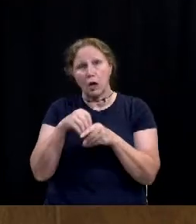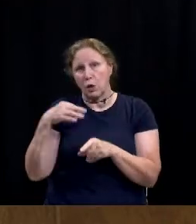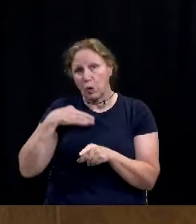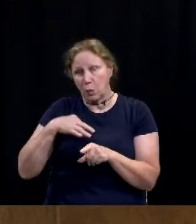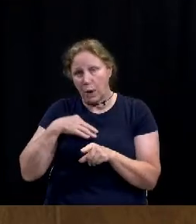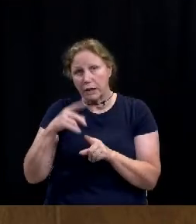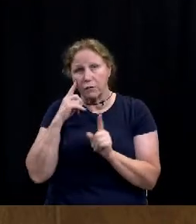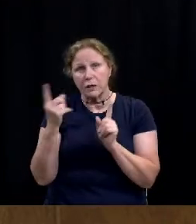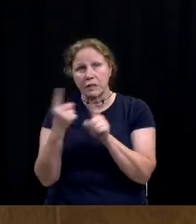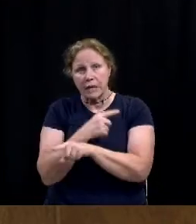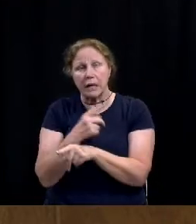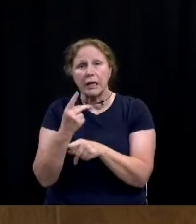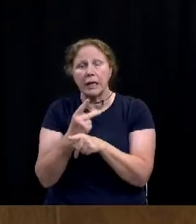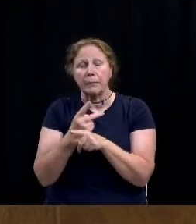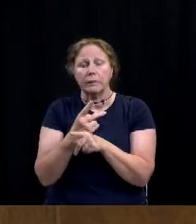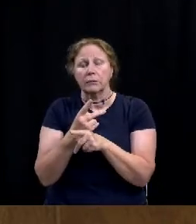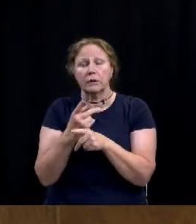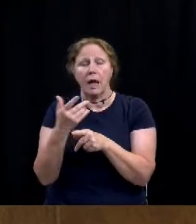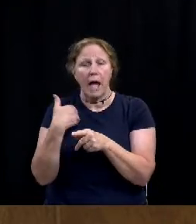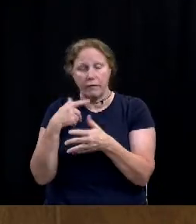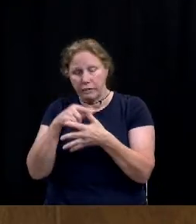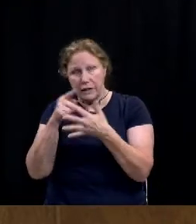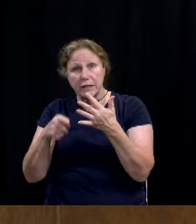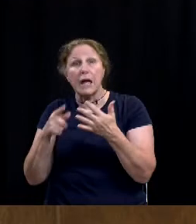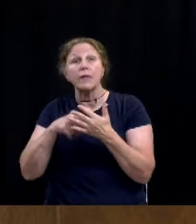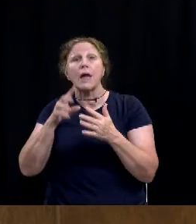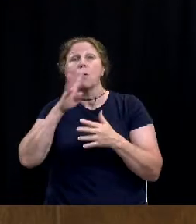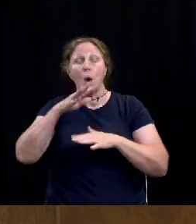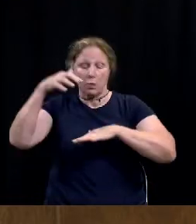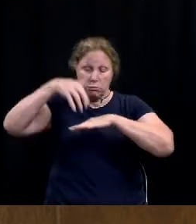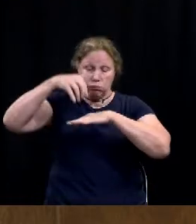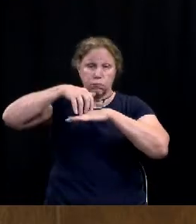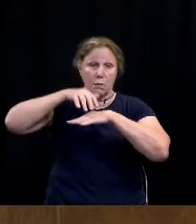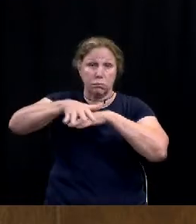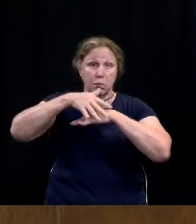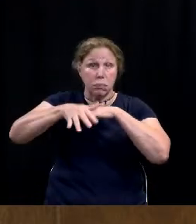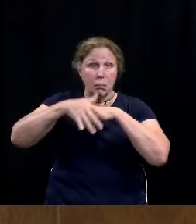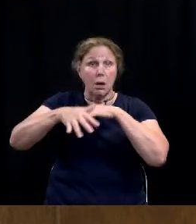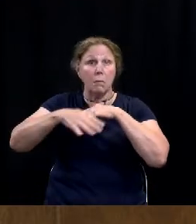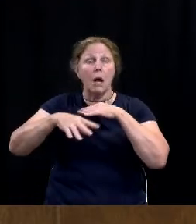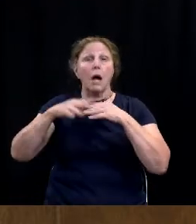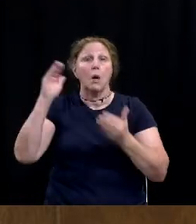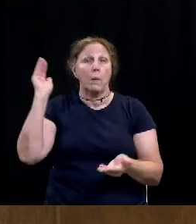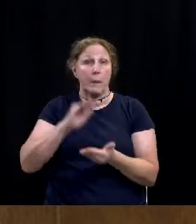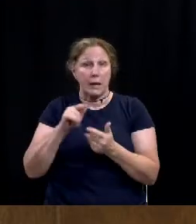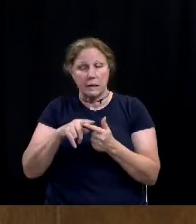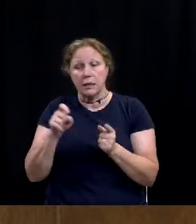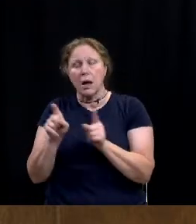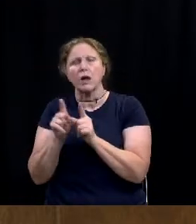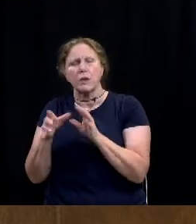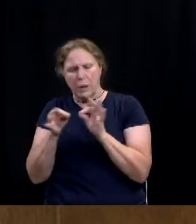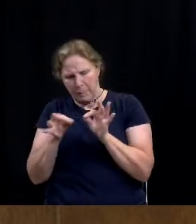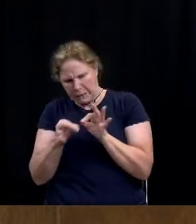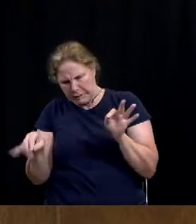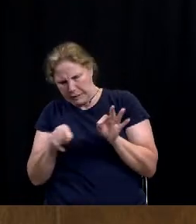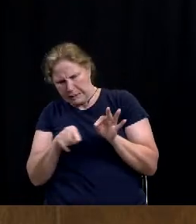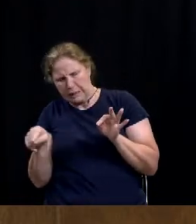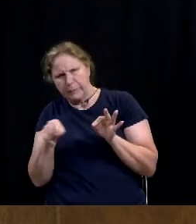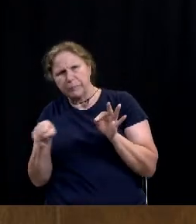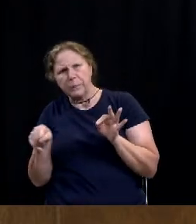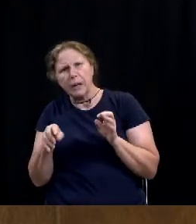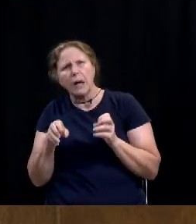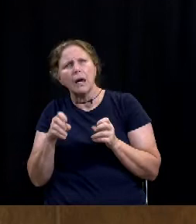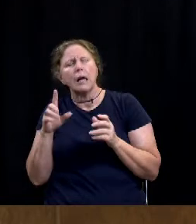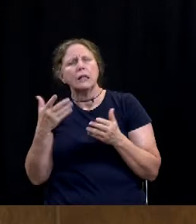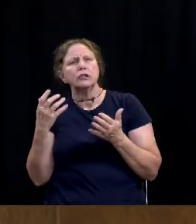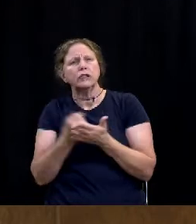installing and maintaining features that reduce the contribution to the storm drain system. And also was a comment of there's an opportunity here